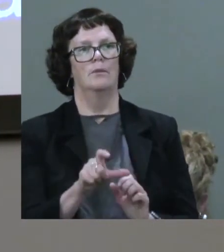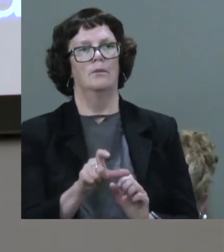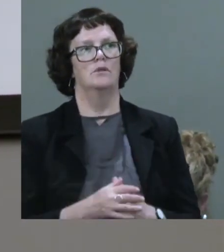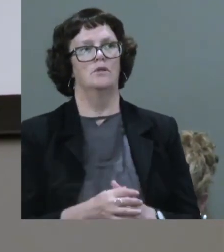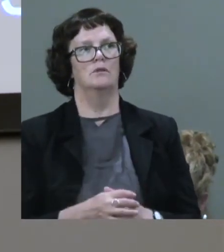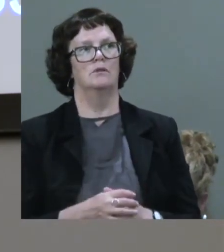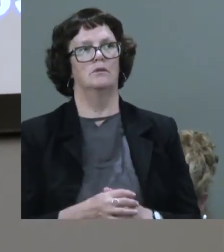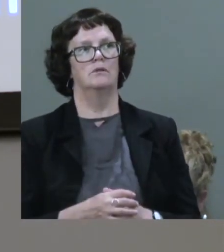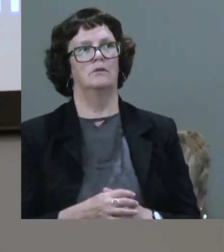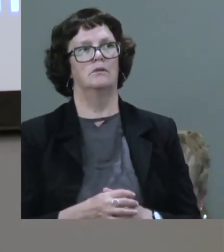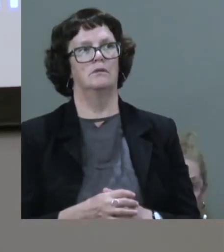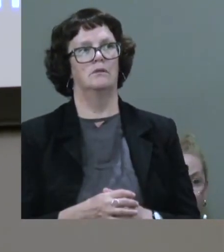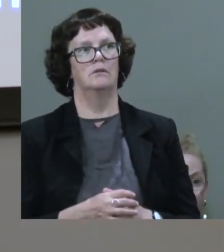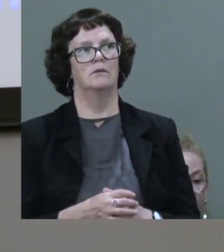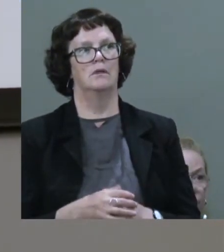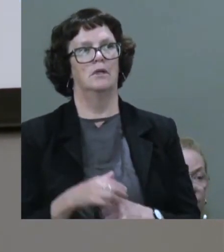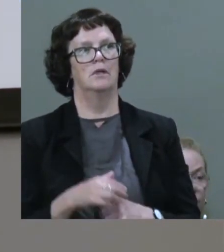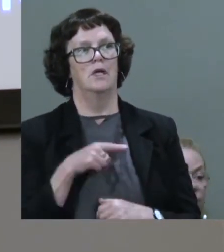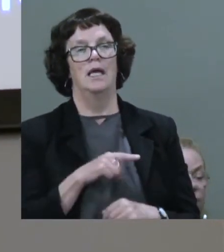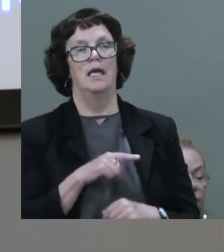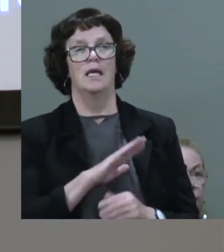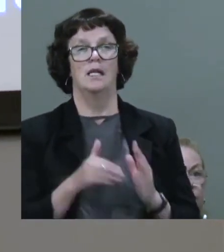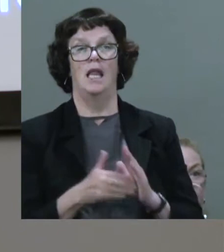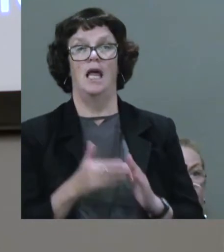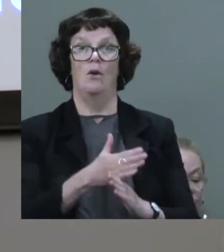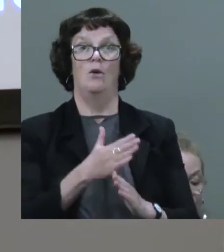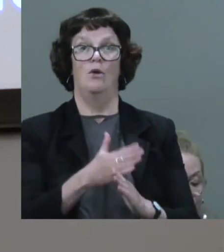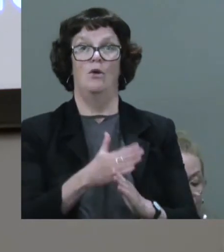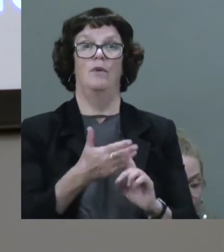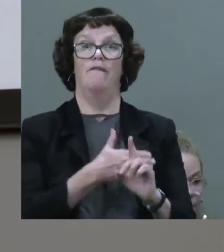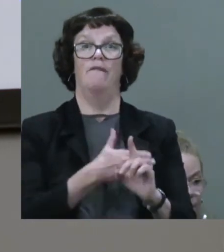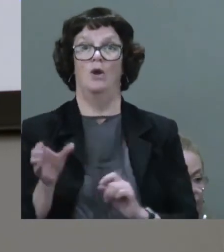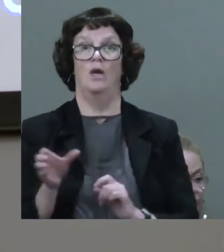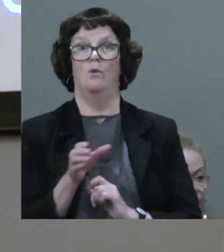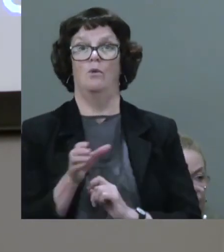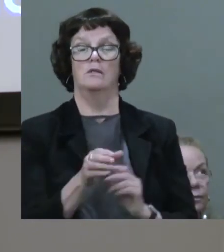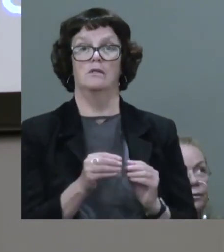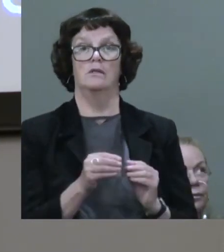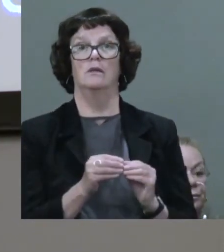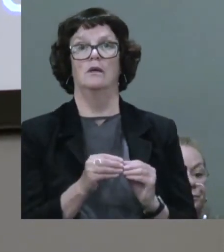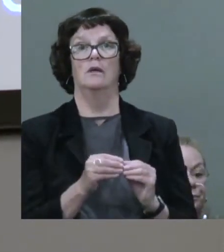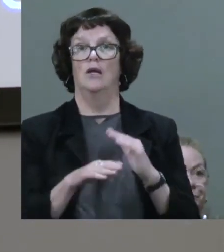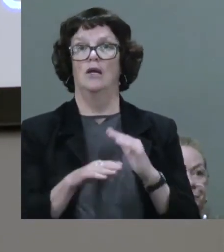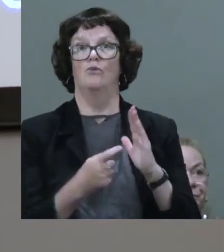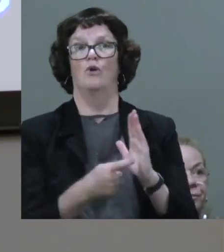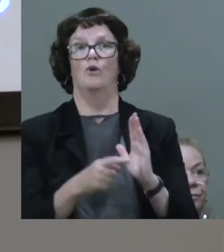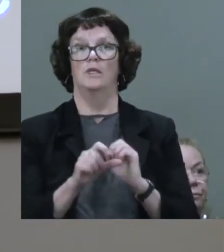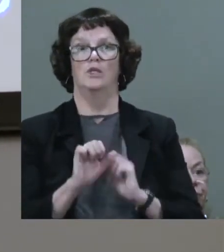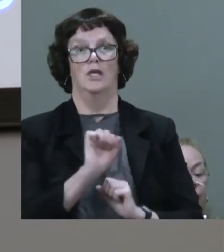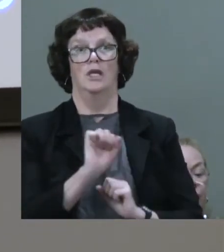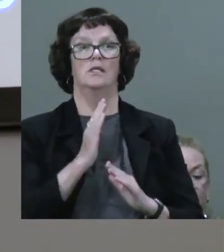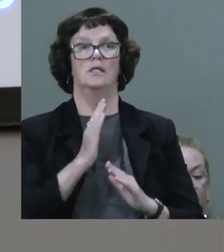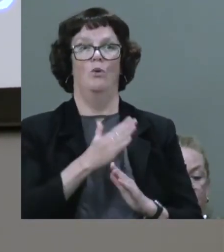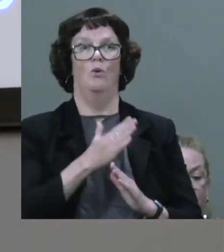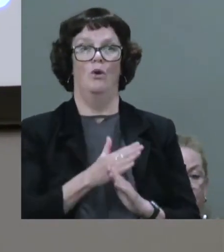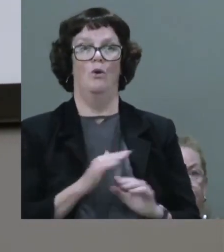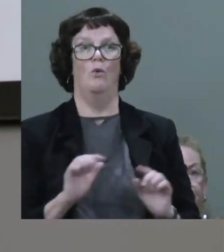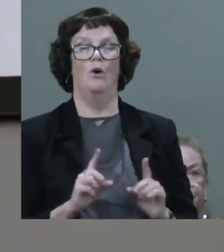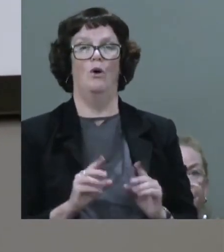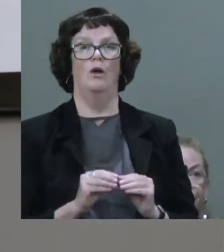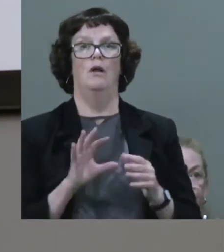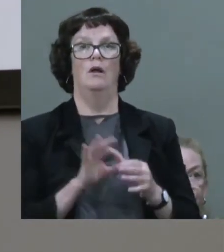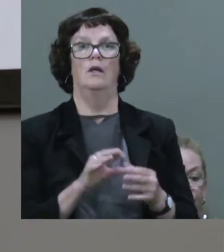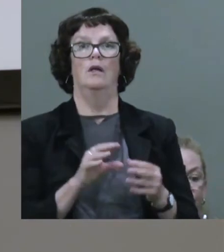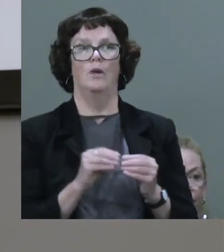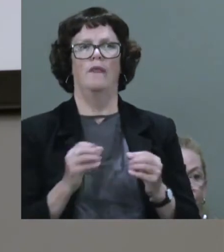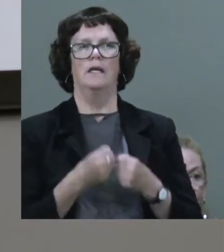His last, one of his final pieces of work before he was called up into that role was around the need to